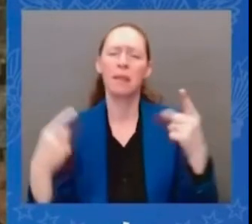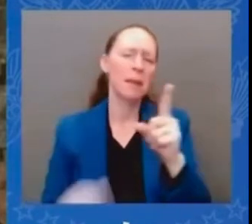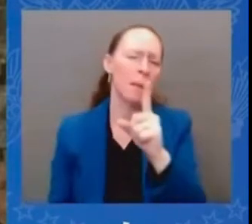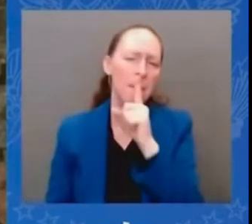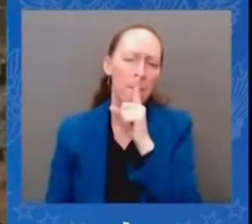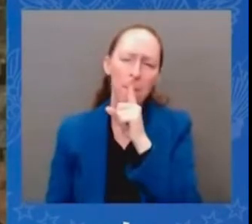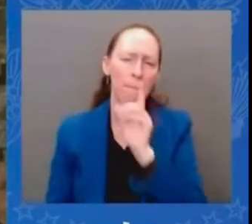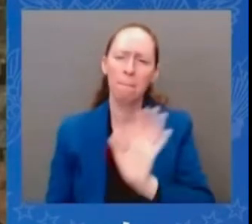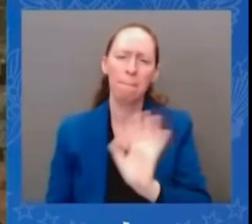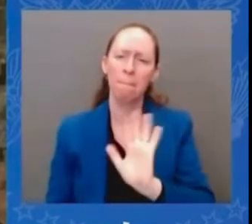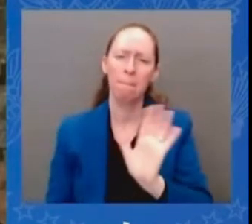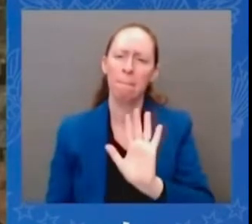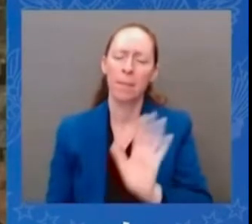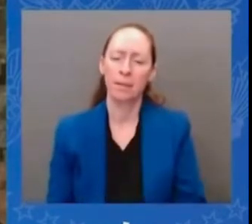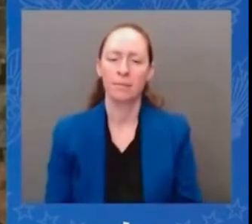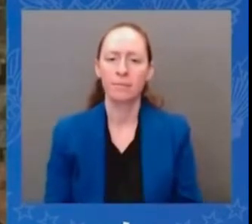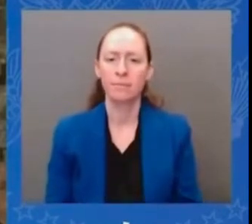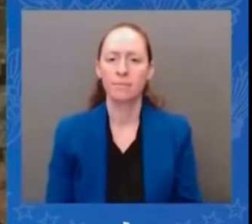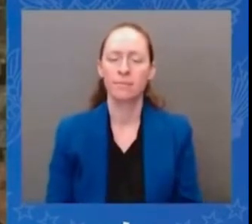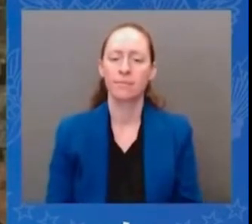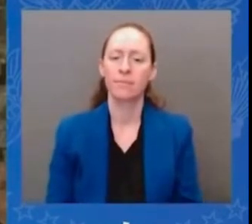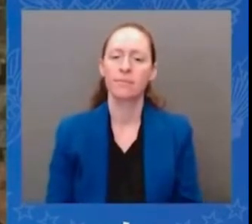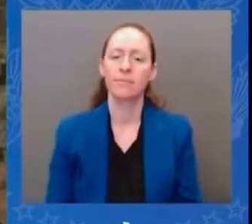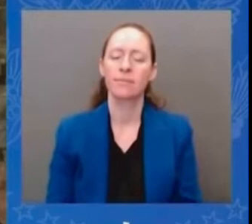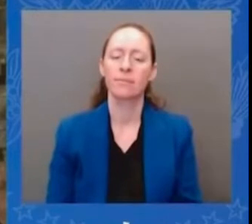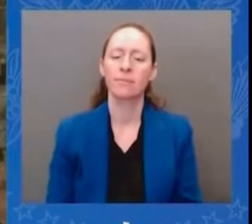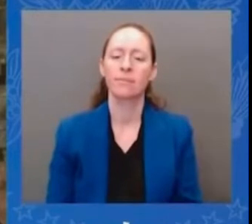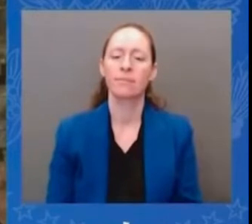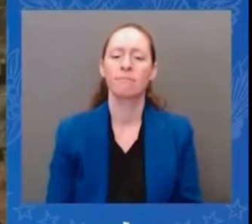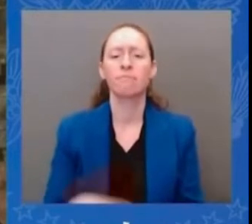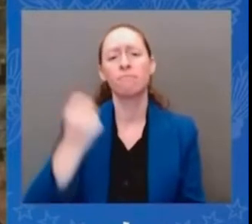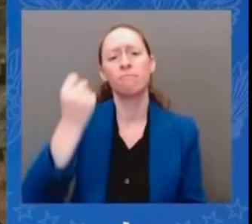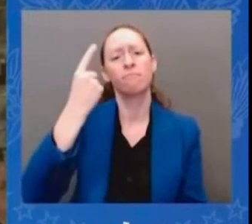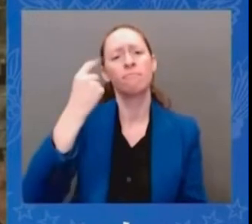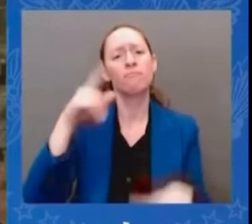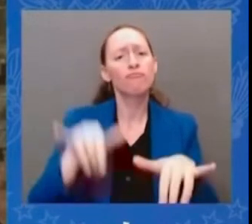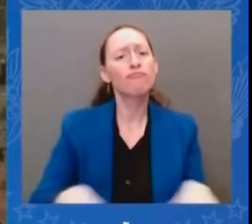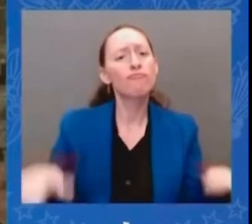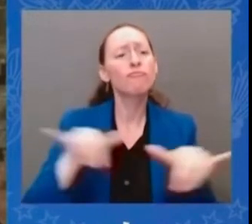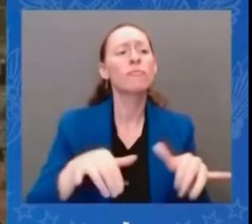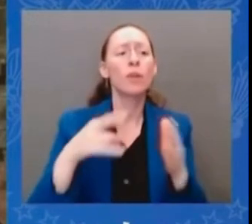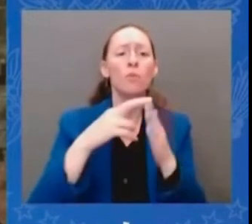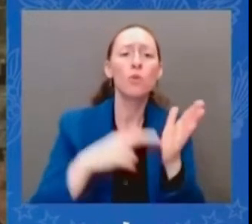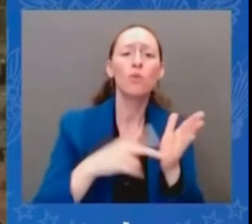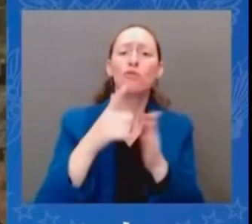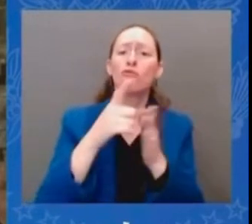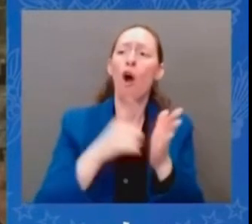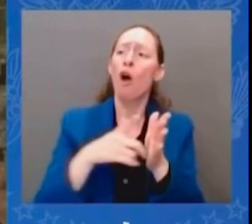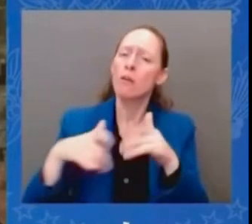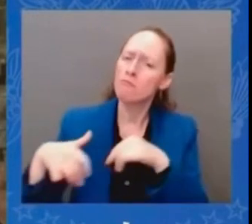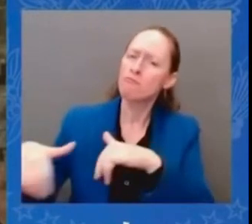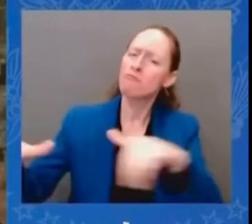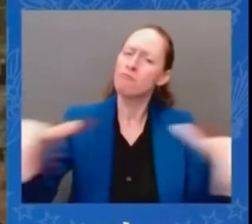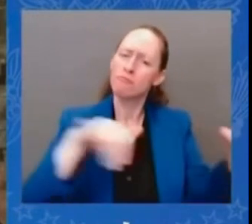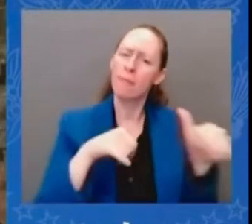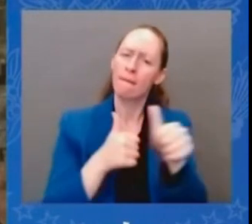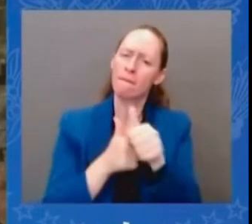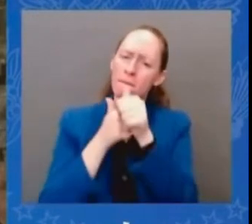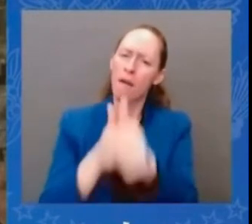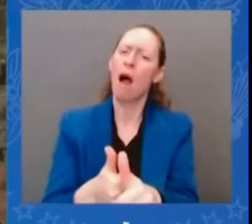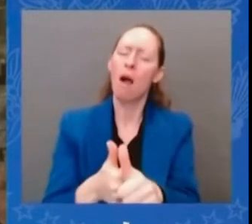that the one china policy our one china policy has not changed has not changed we oppose